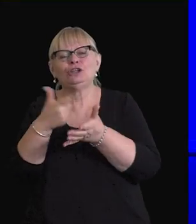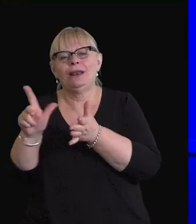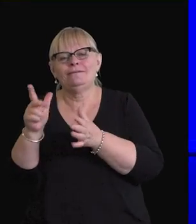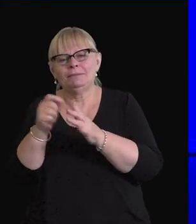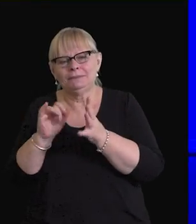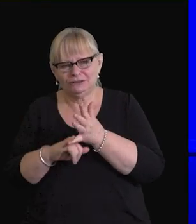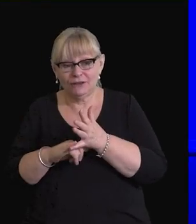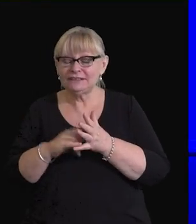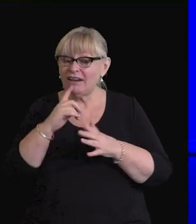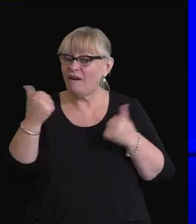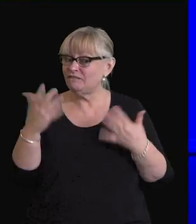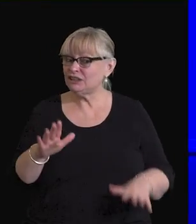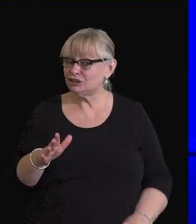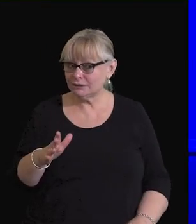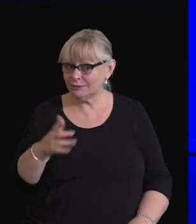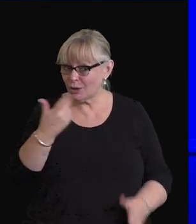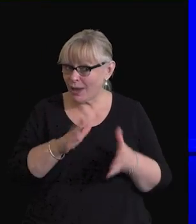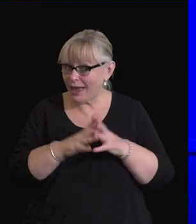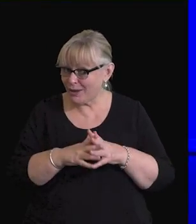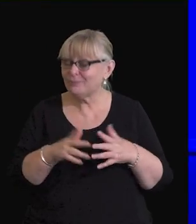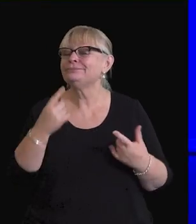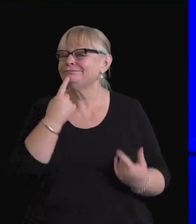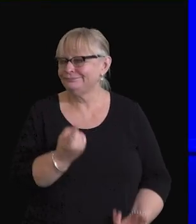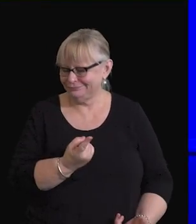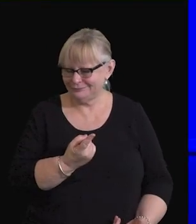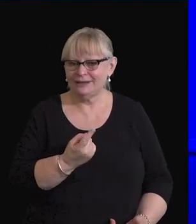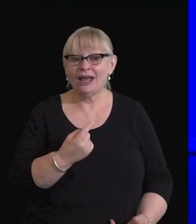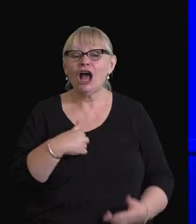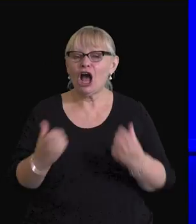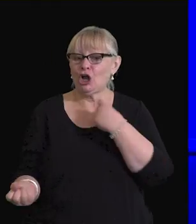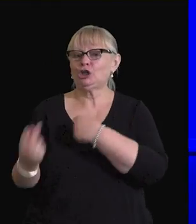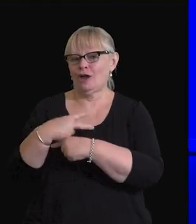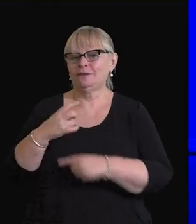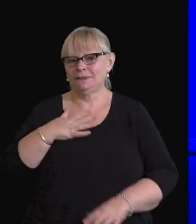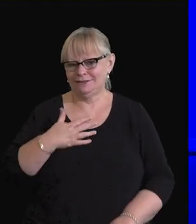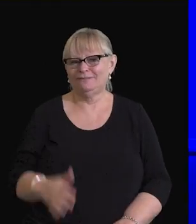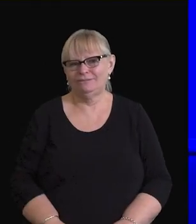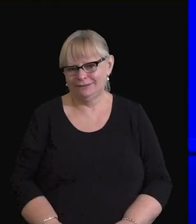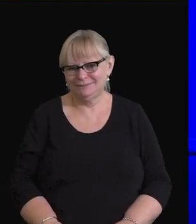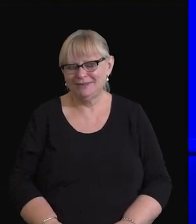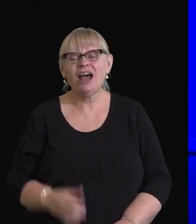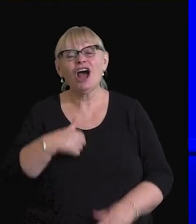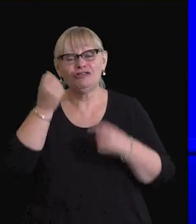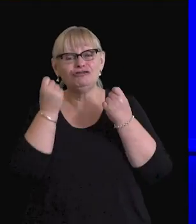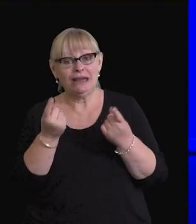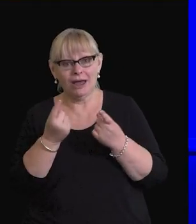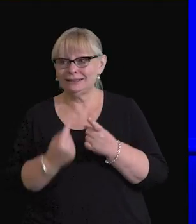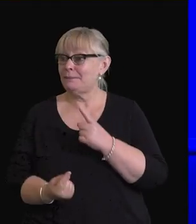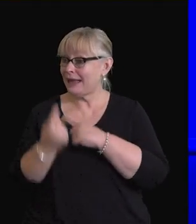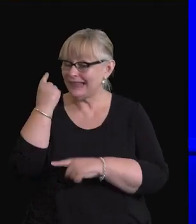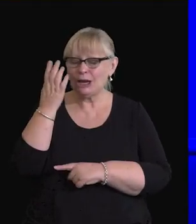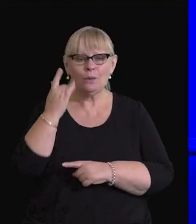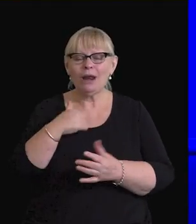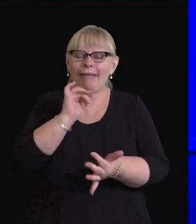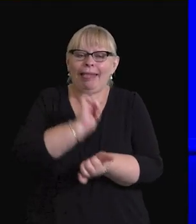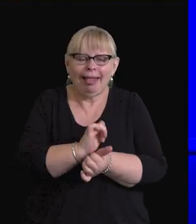finished it. Here's how I did it. I got over myself. See, I realised that back then